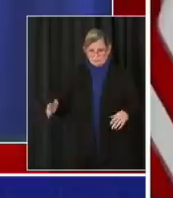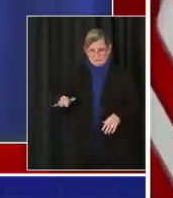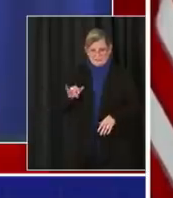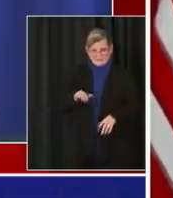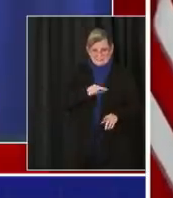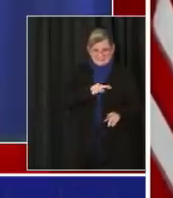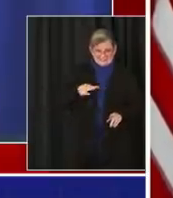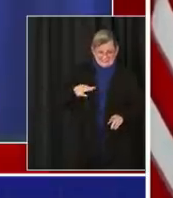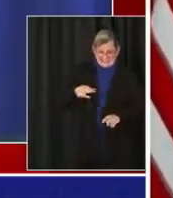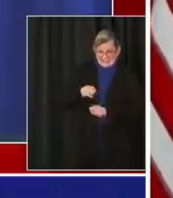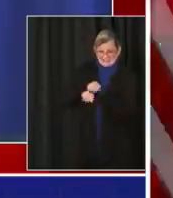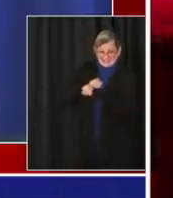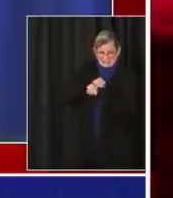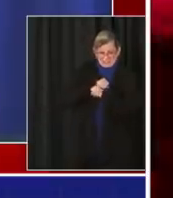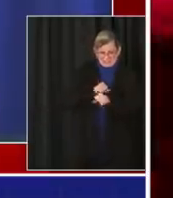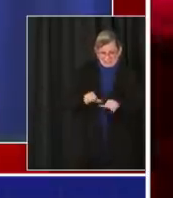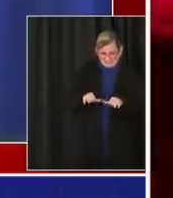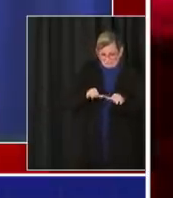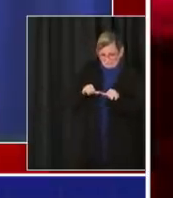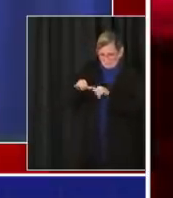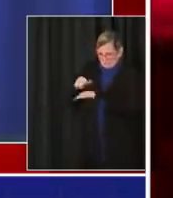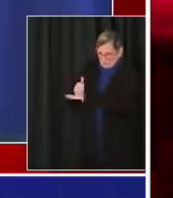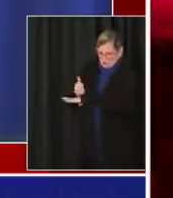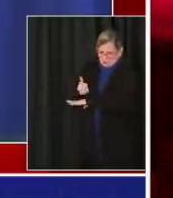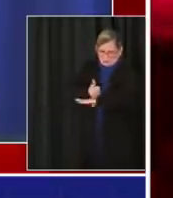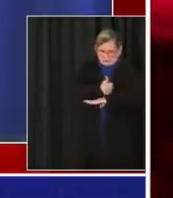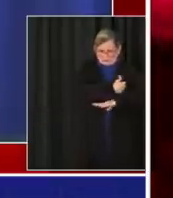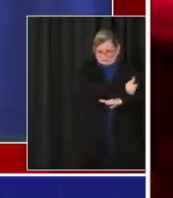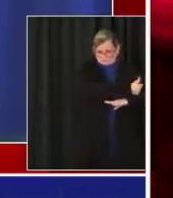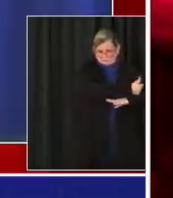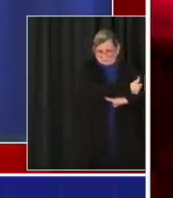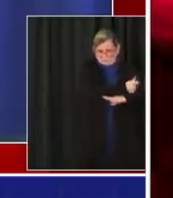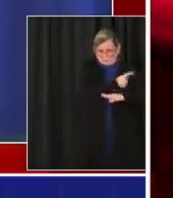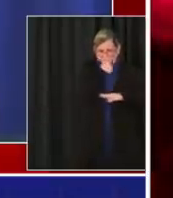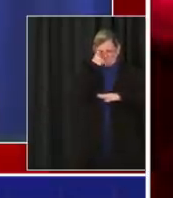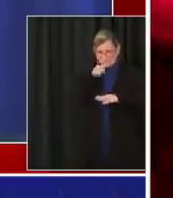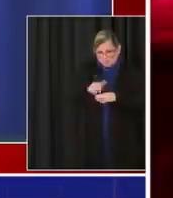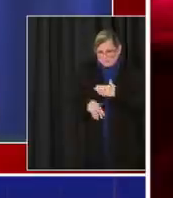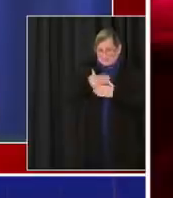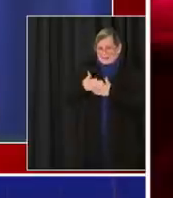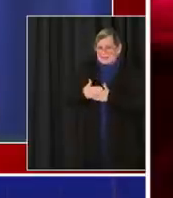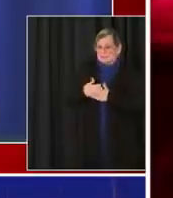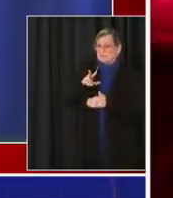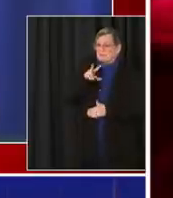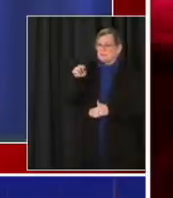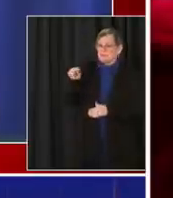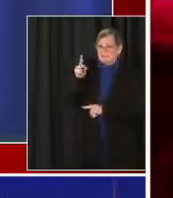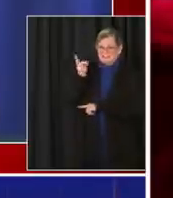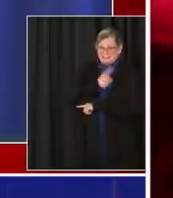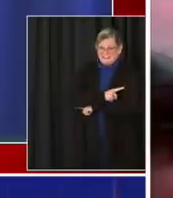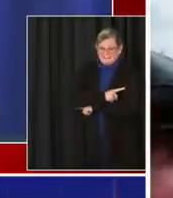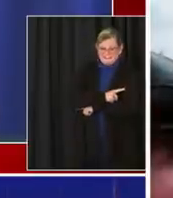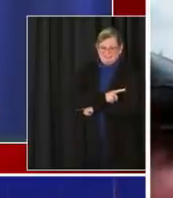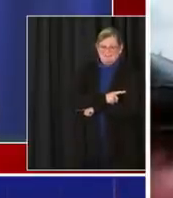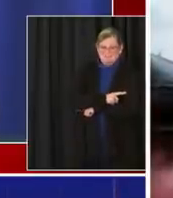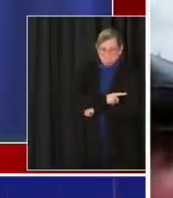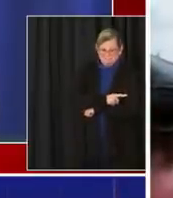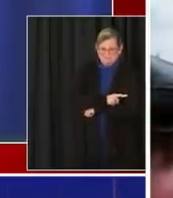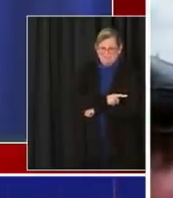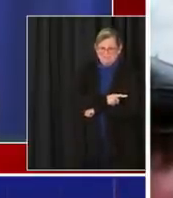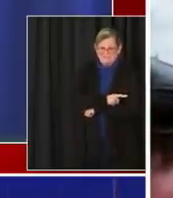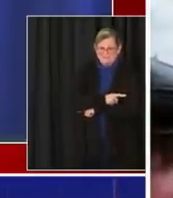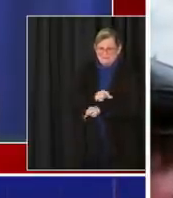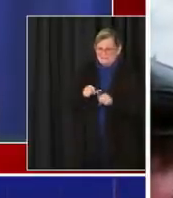and this security measures will be in place for no less than the next 30 days and